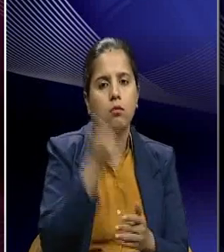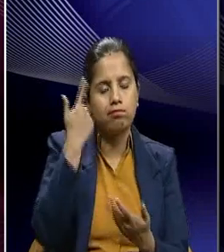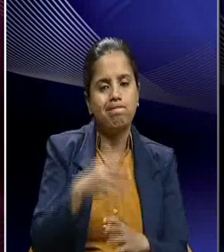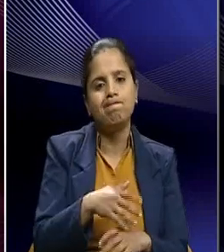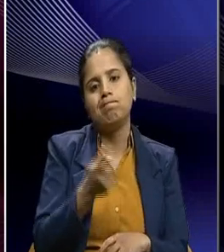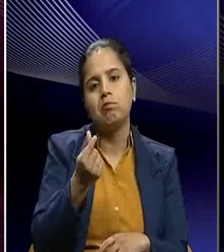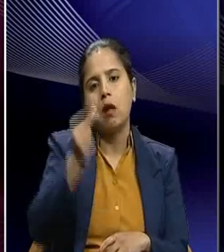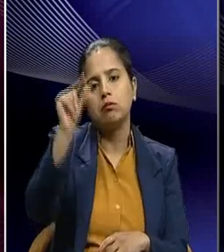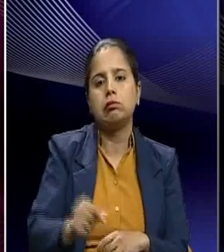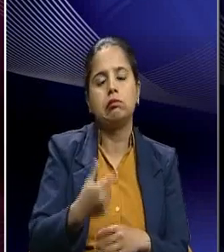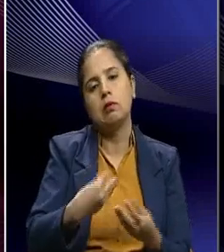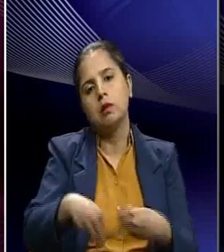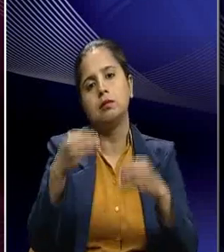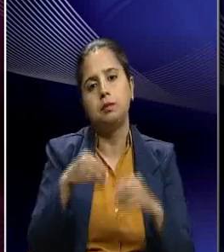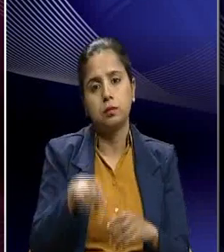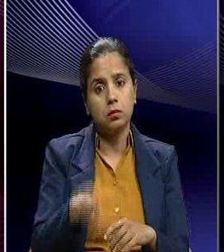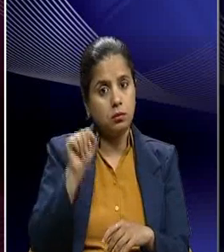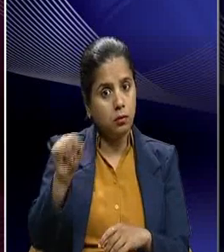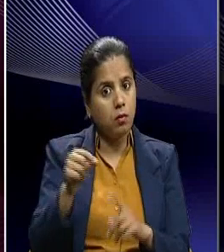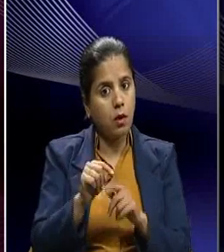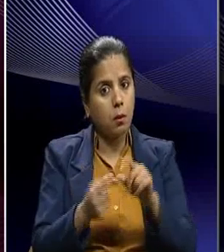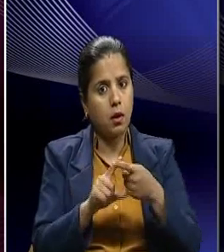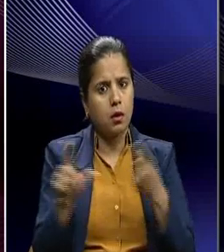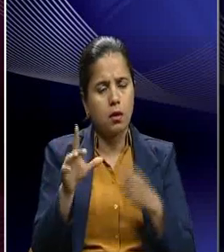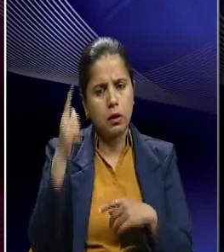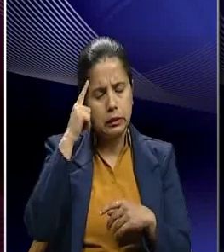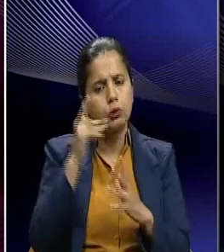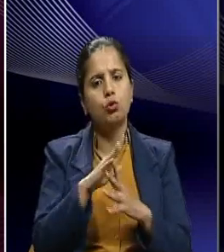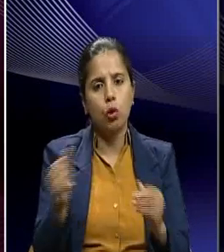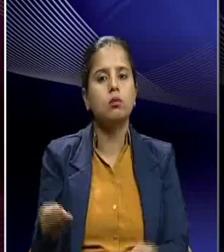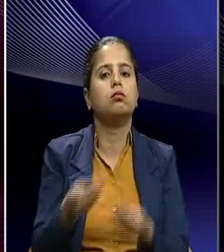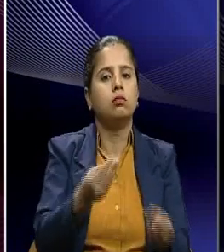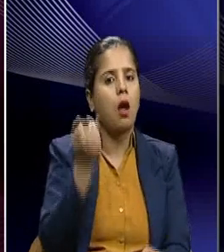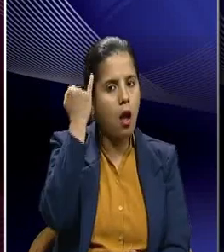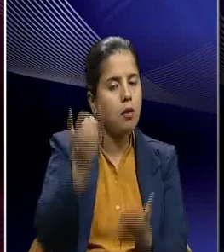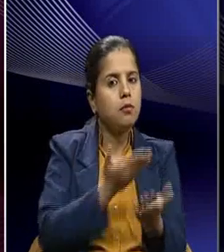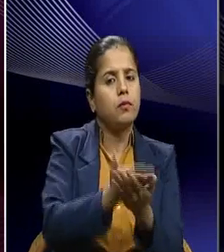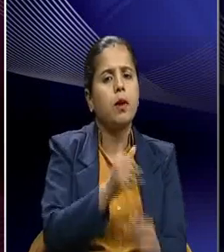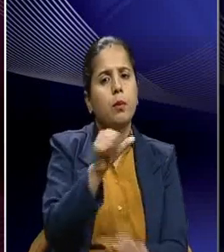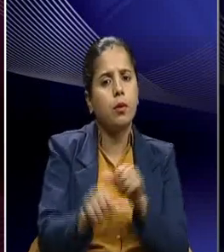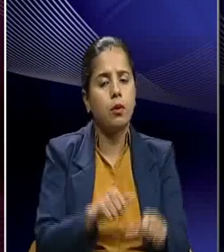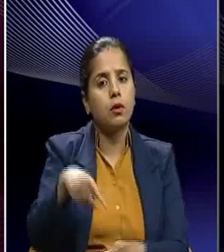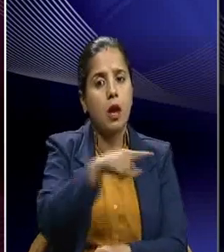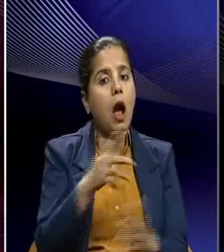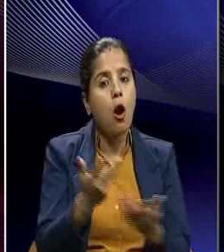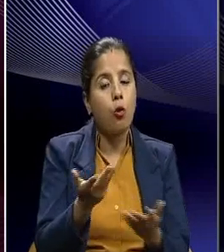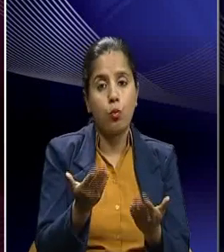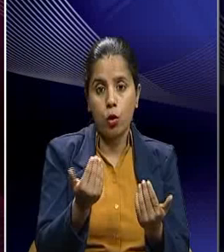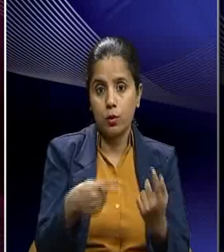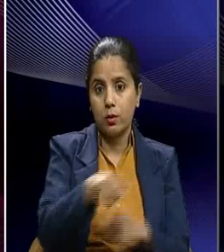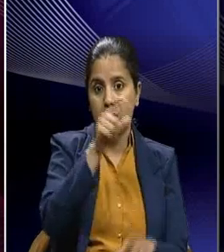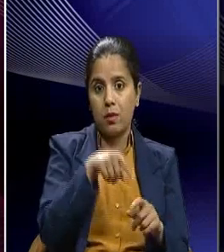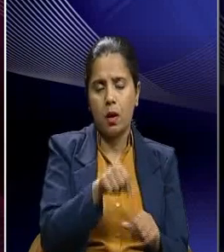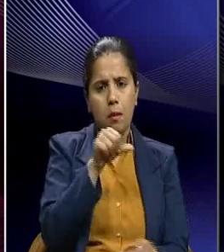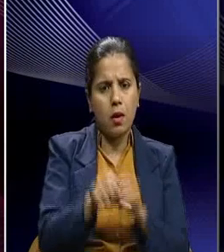prices. So Ballabhai Patel provided some kind of a solution to this process that how to in a way